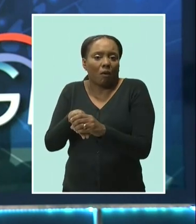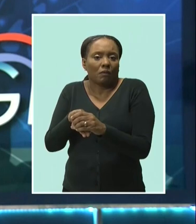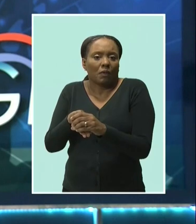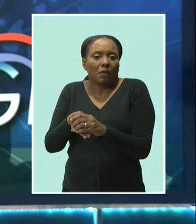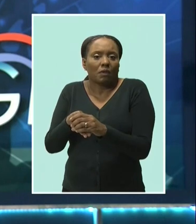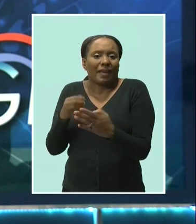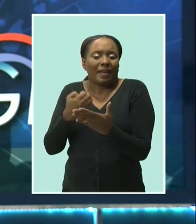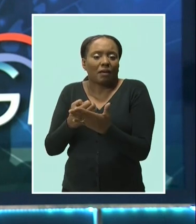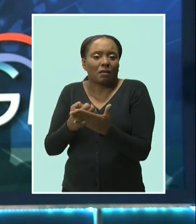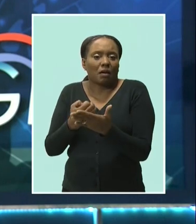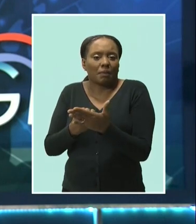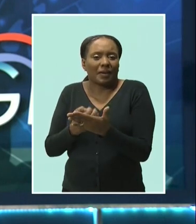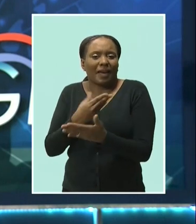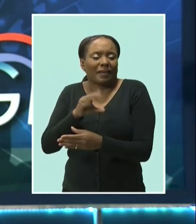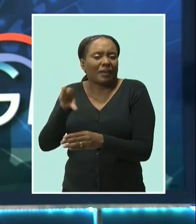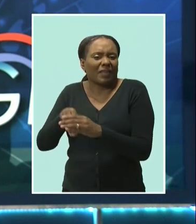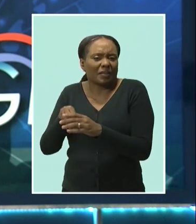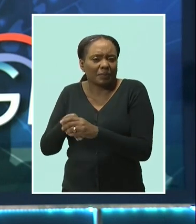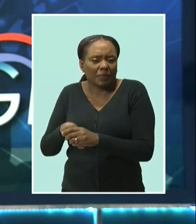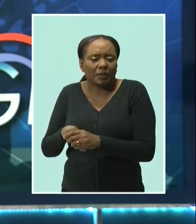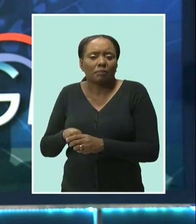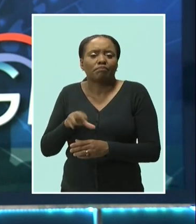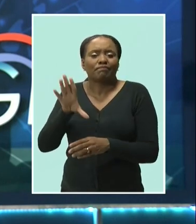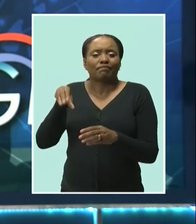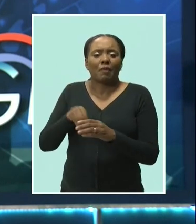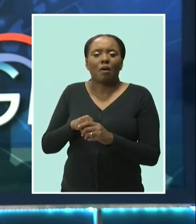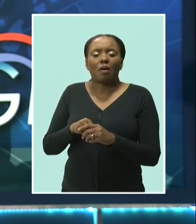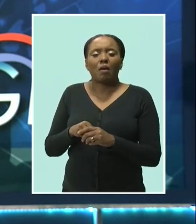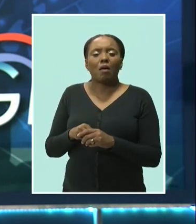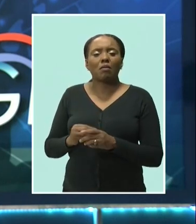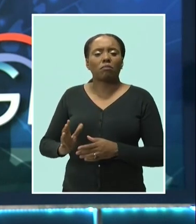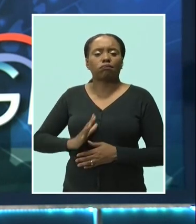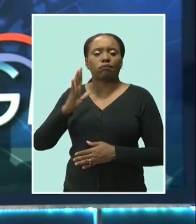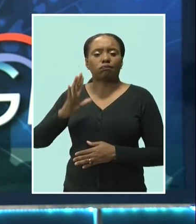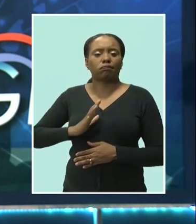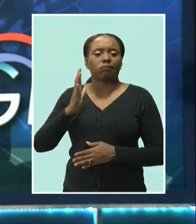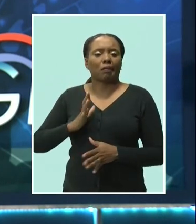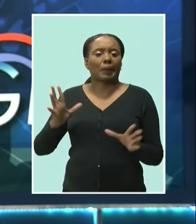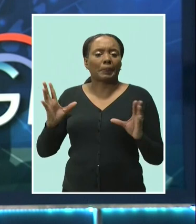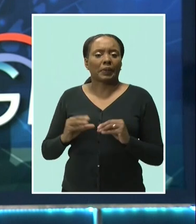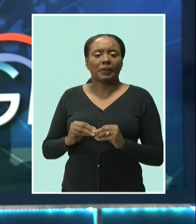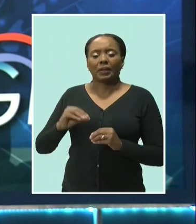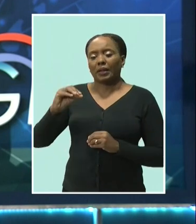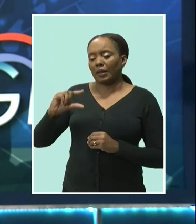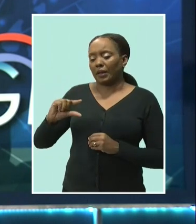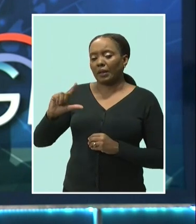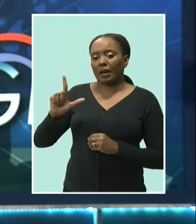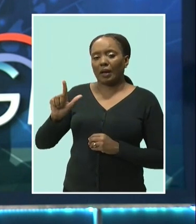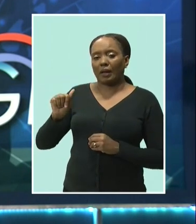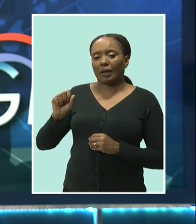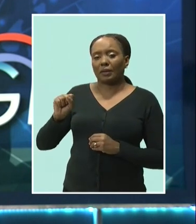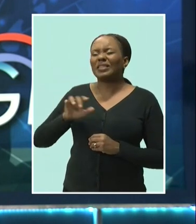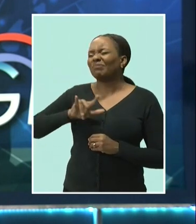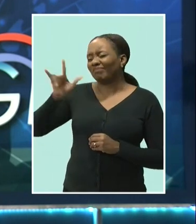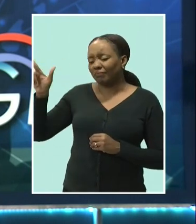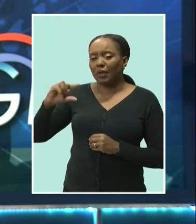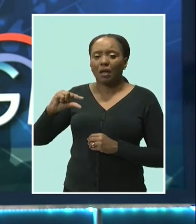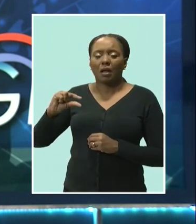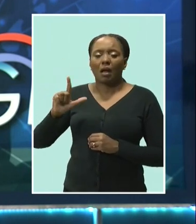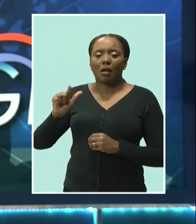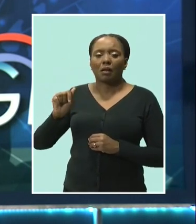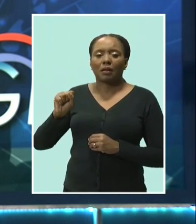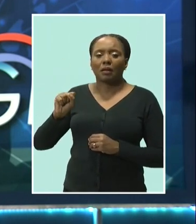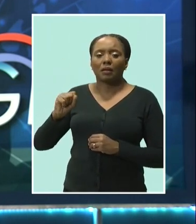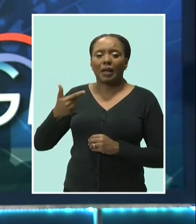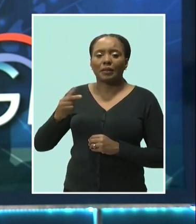She was taking part in the first high-level ministerial dialogue on climate finance in Glasgow as part of COP26. While